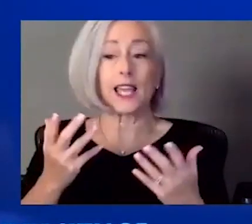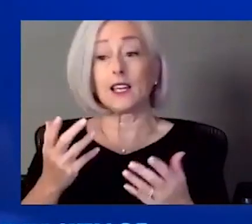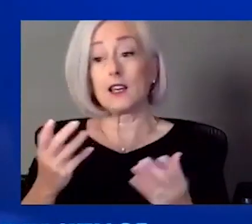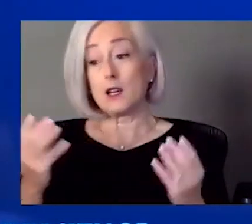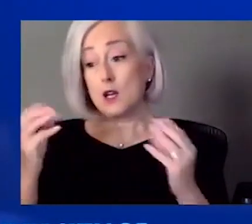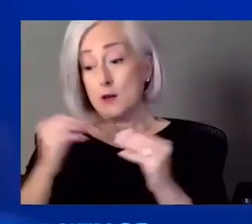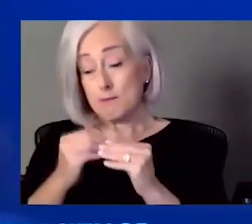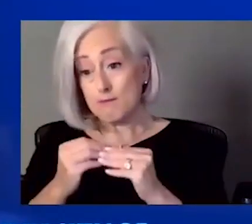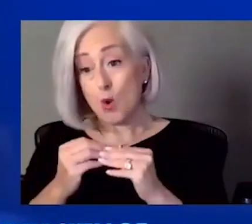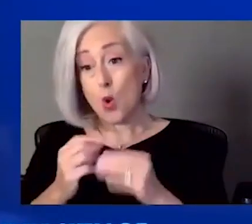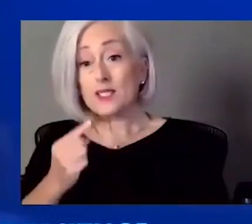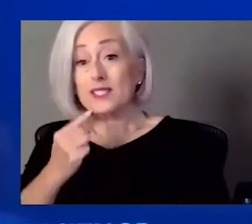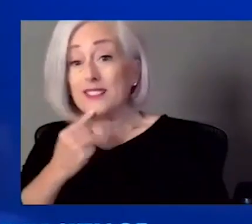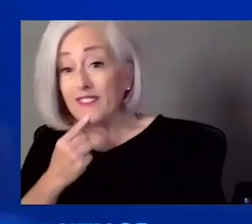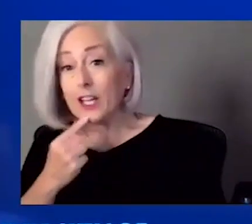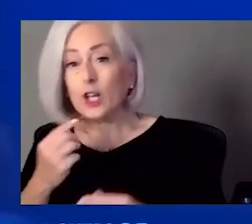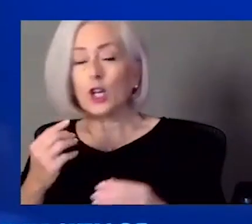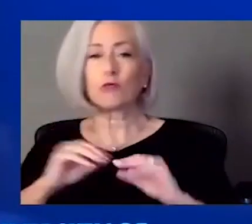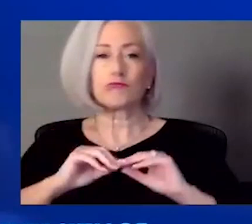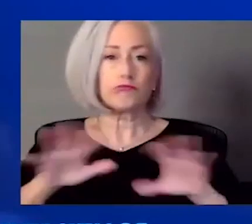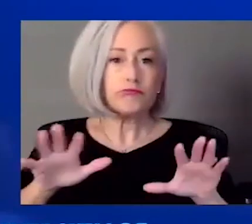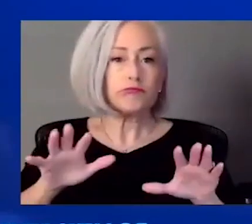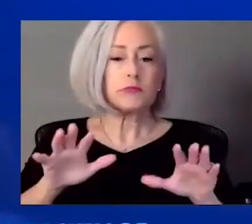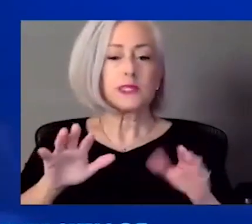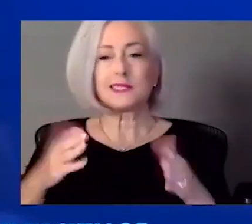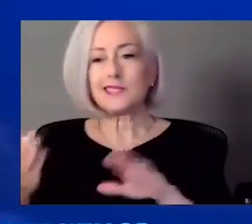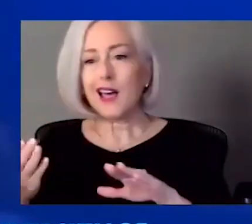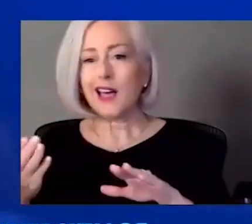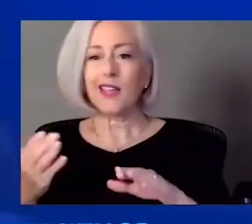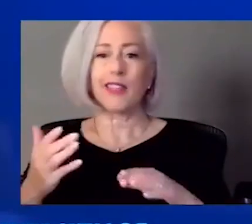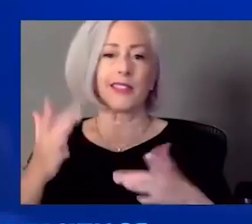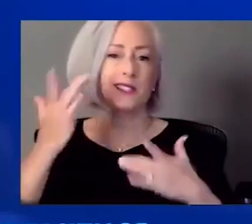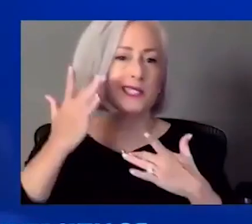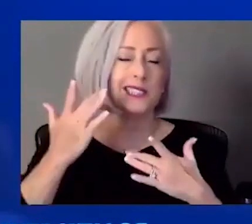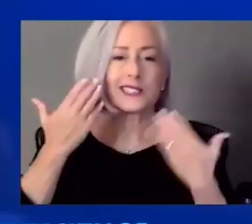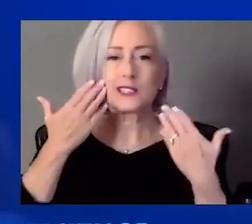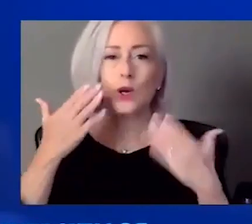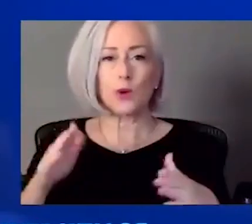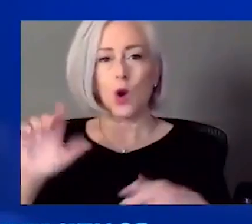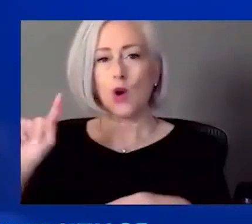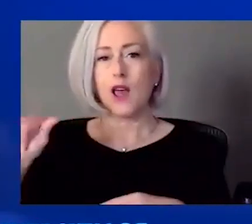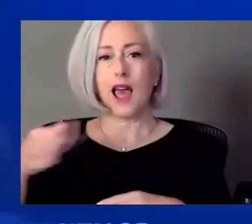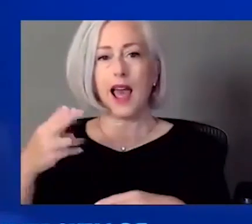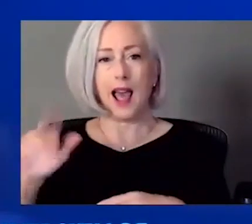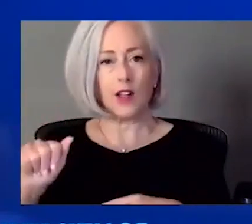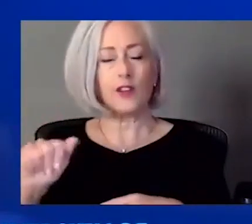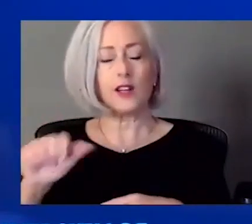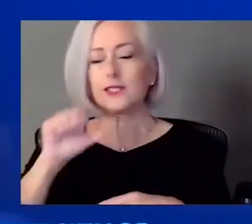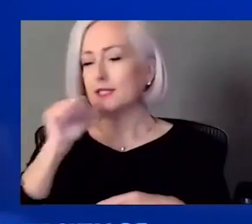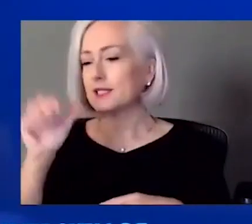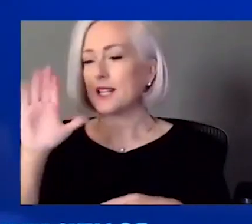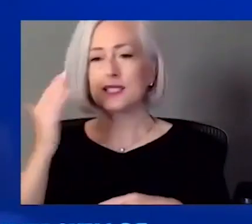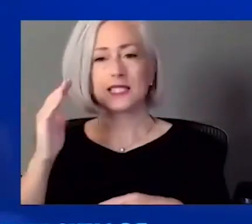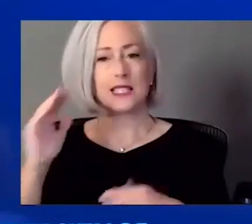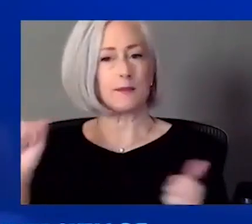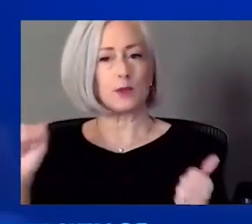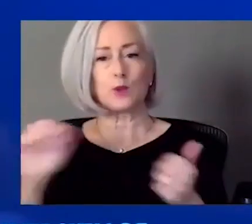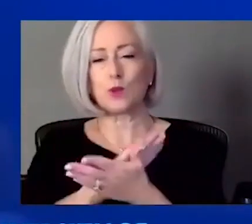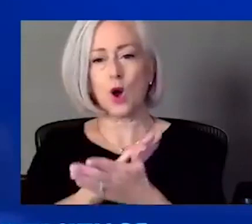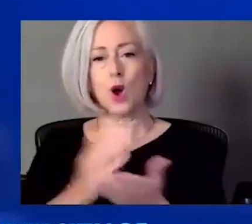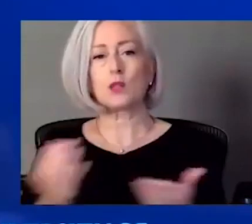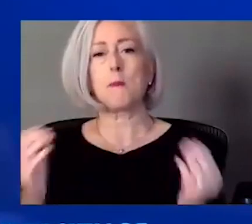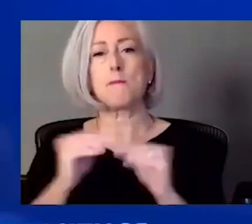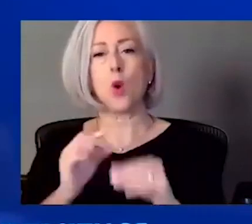If we draw from the alpha variant, uh, information, alpha variant does not look to cause more severe disease, but investigations